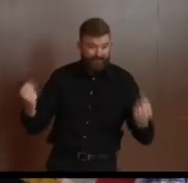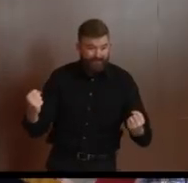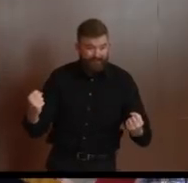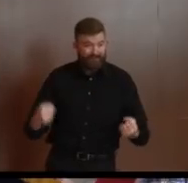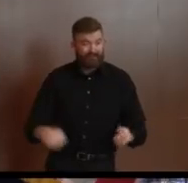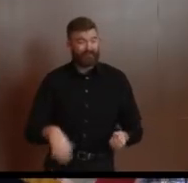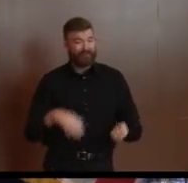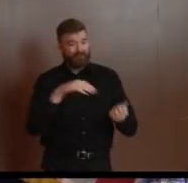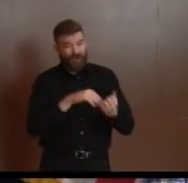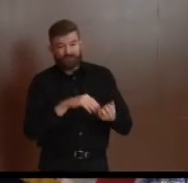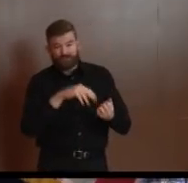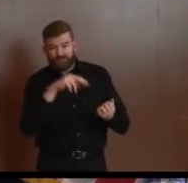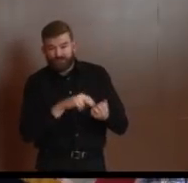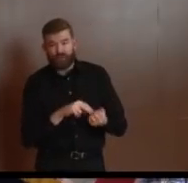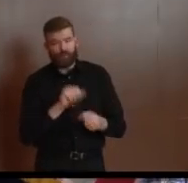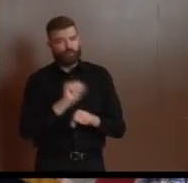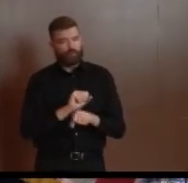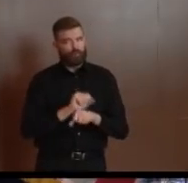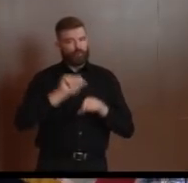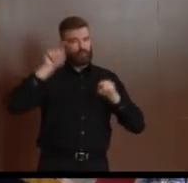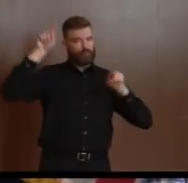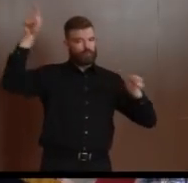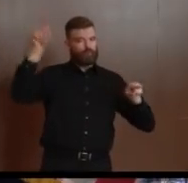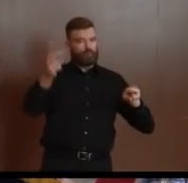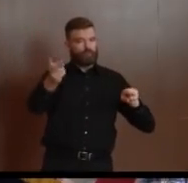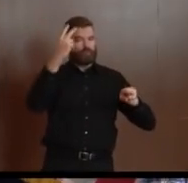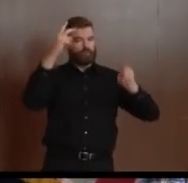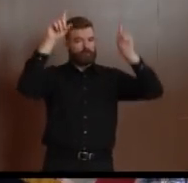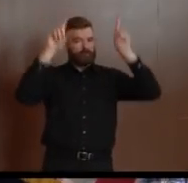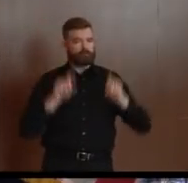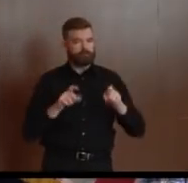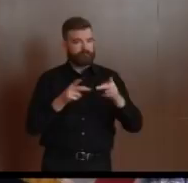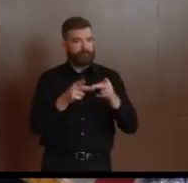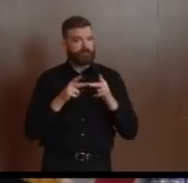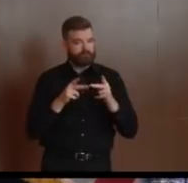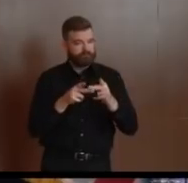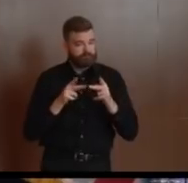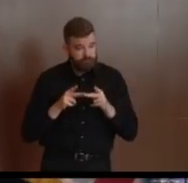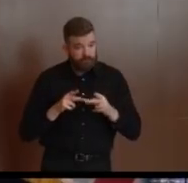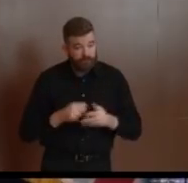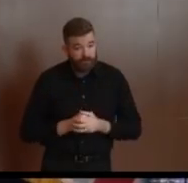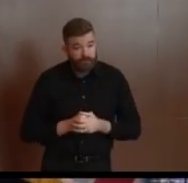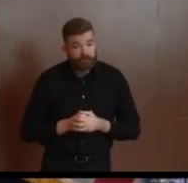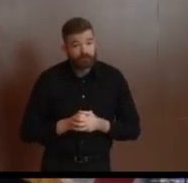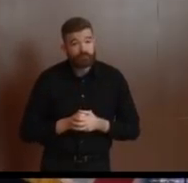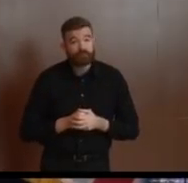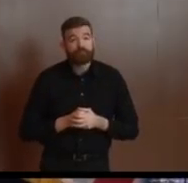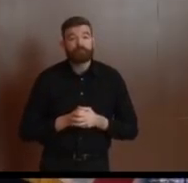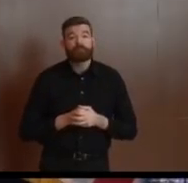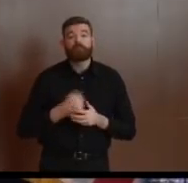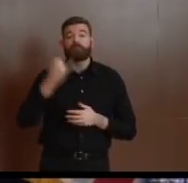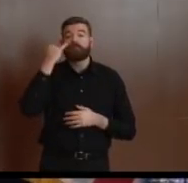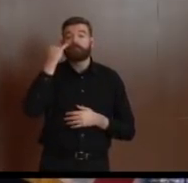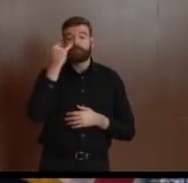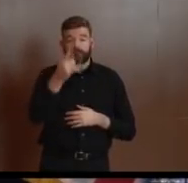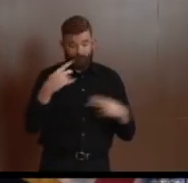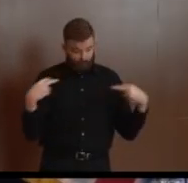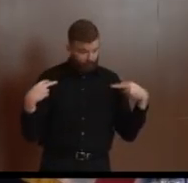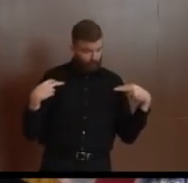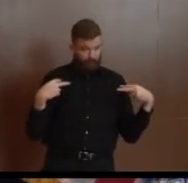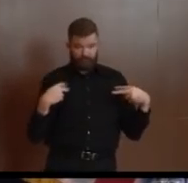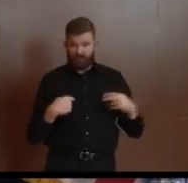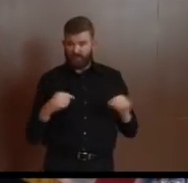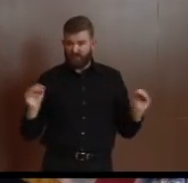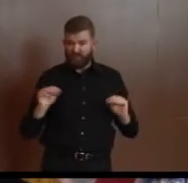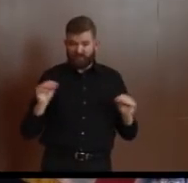enough. Again, you're not hearing this for the first time. If you are not exhibiting symptoms, if you do not show signs of respiratory illness, you